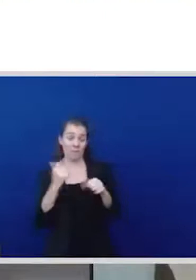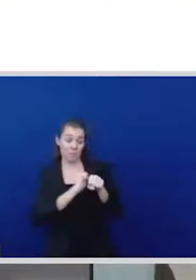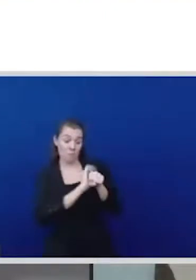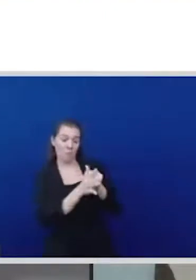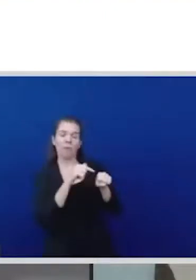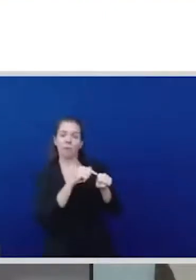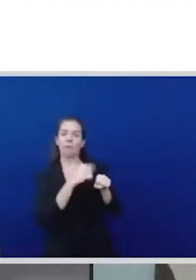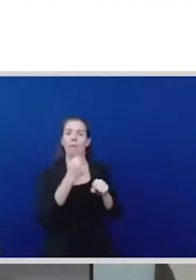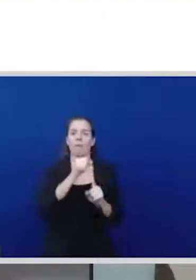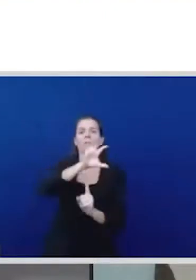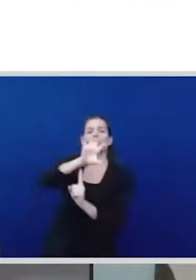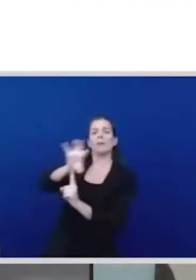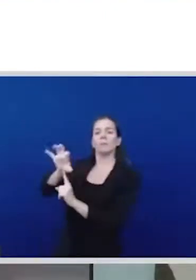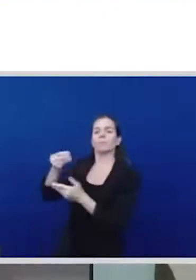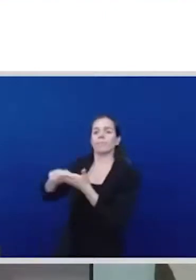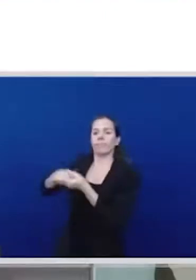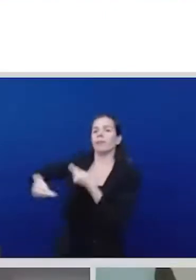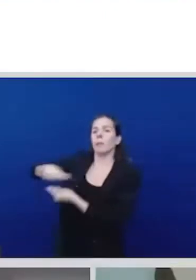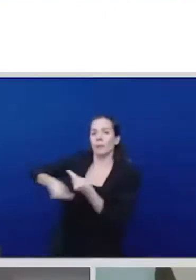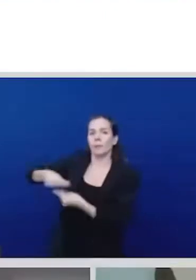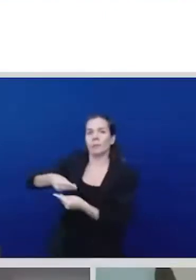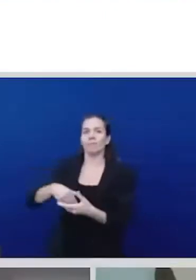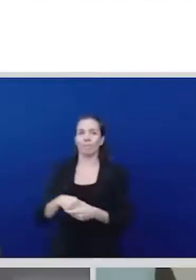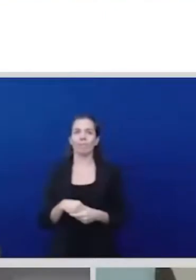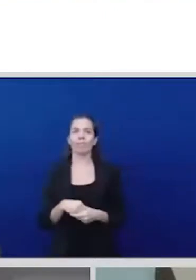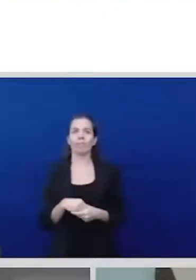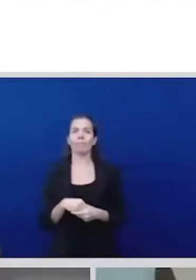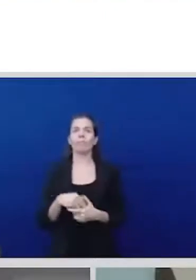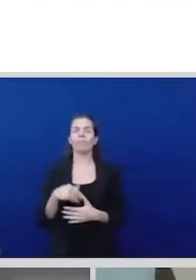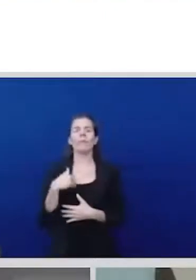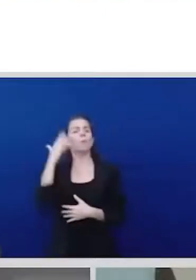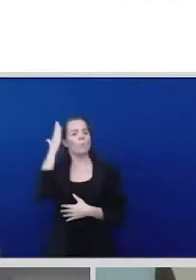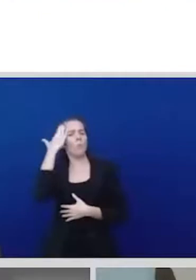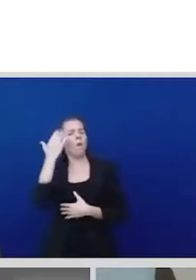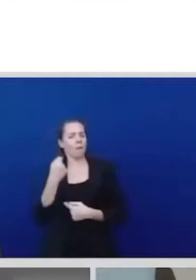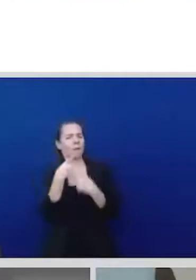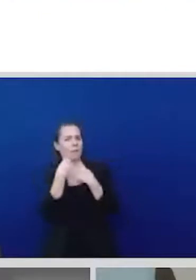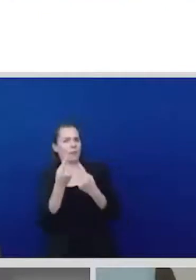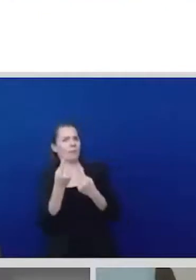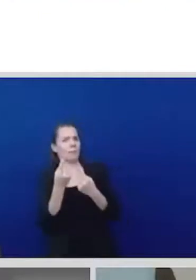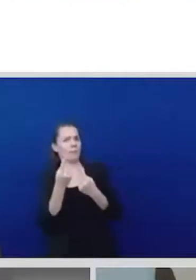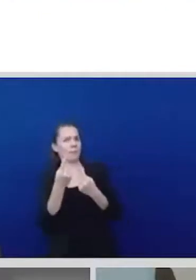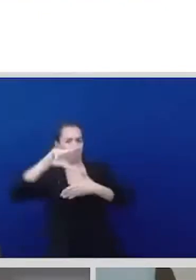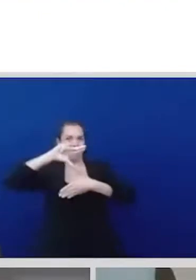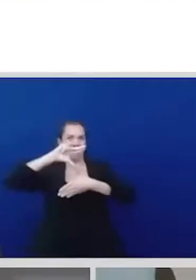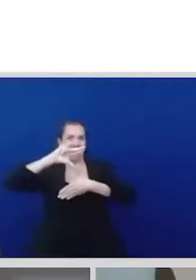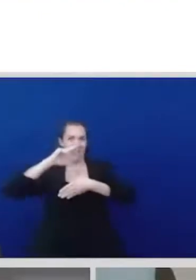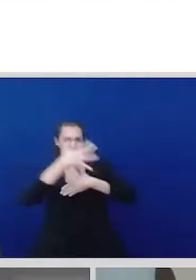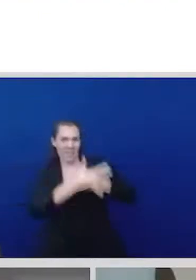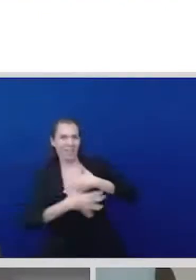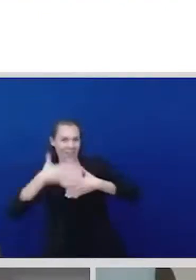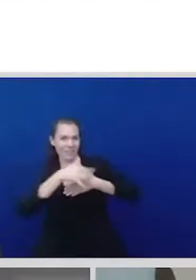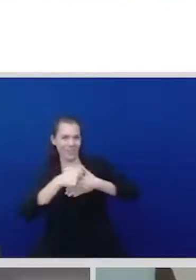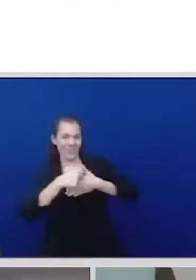Asia from Latin America even Eastern and Central Europe in the preparatory process of Beijing that they